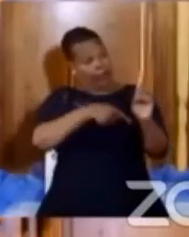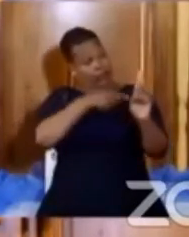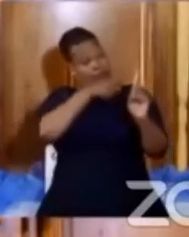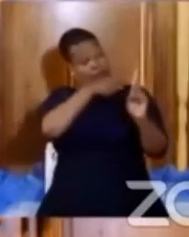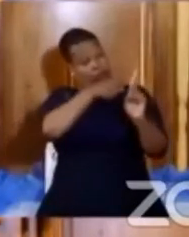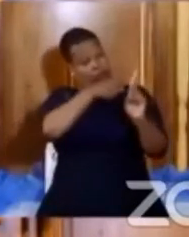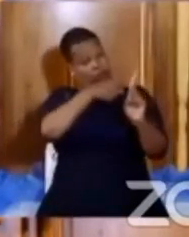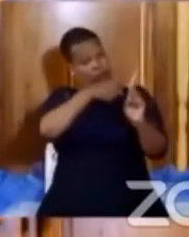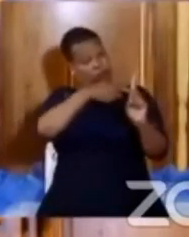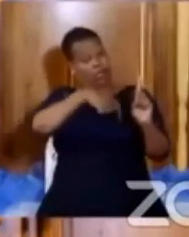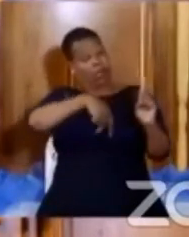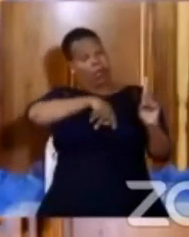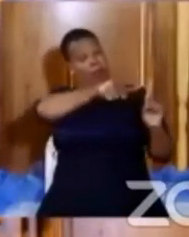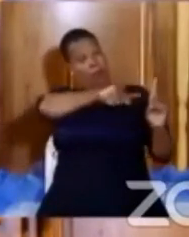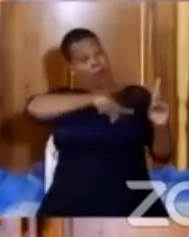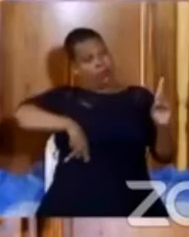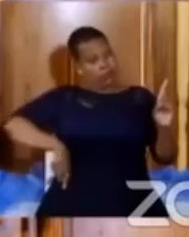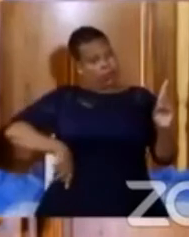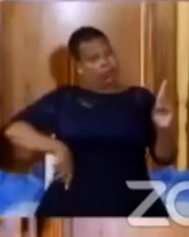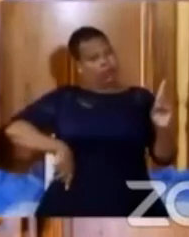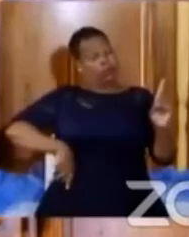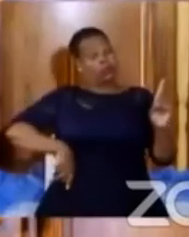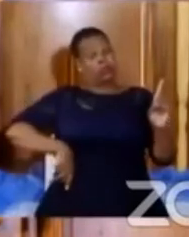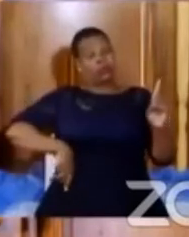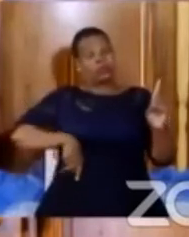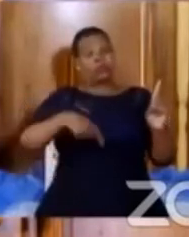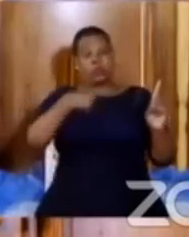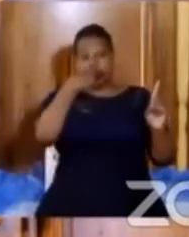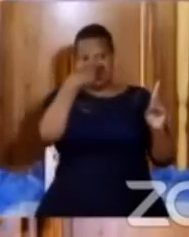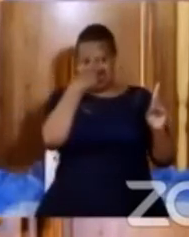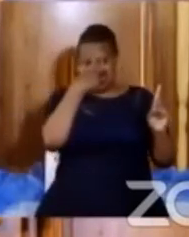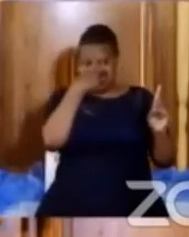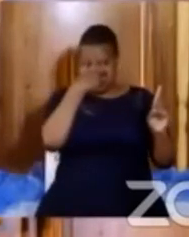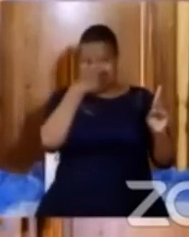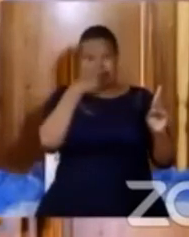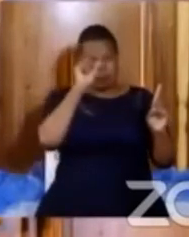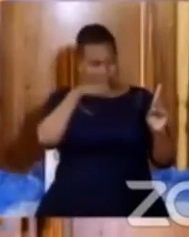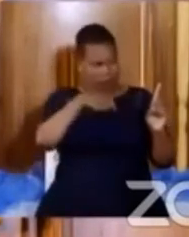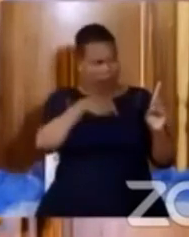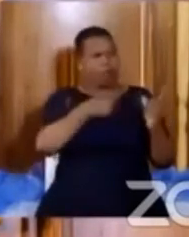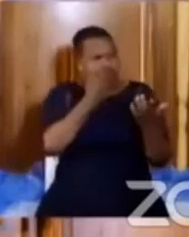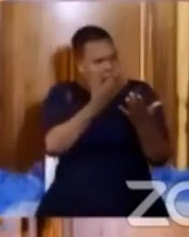Saying also that the government is a servant of God that must be respected.